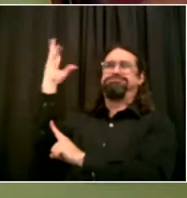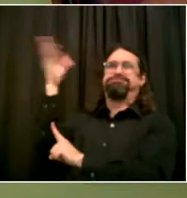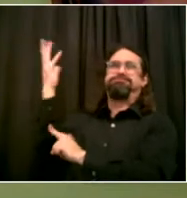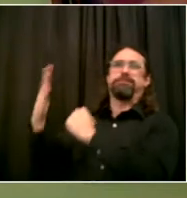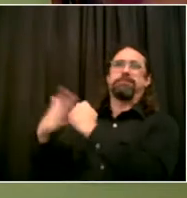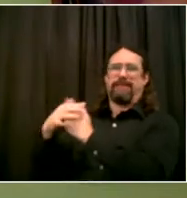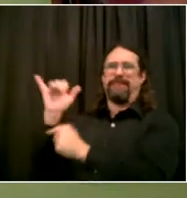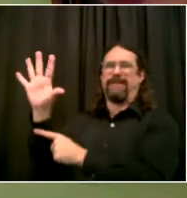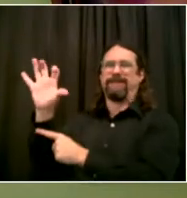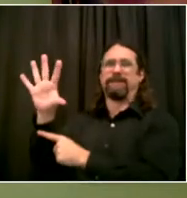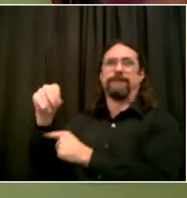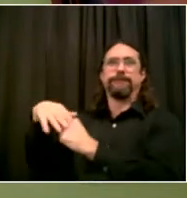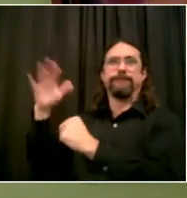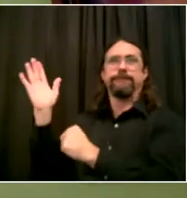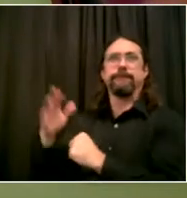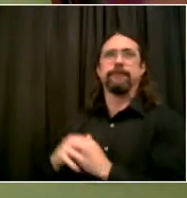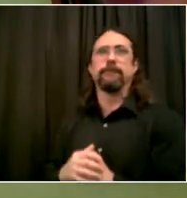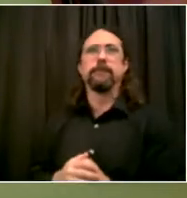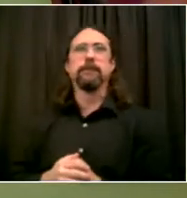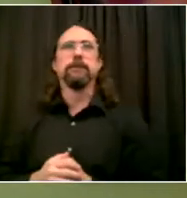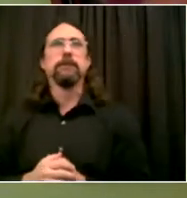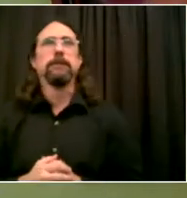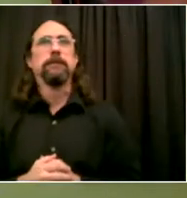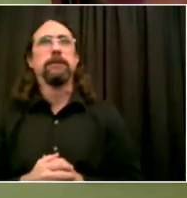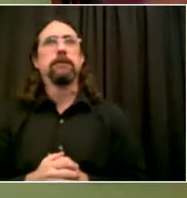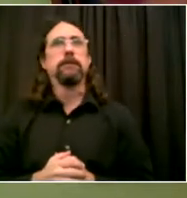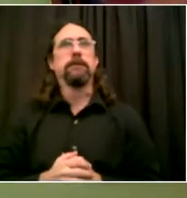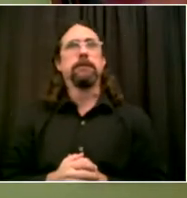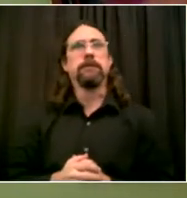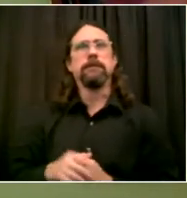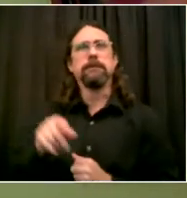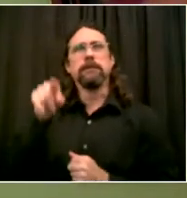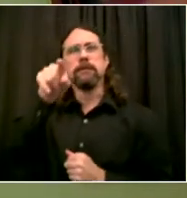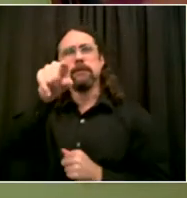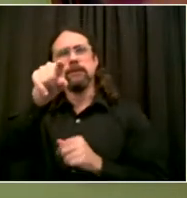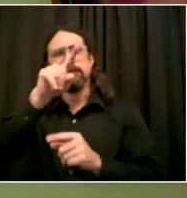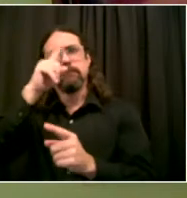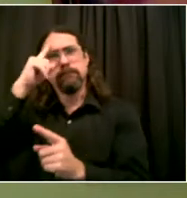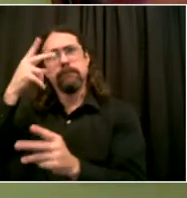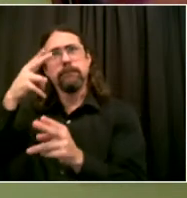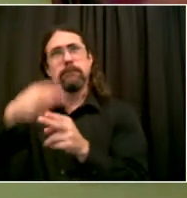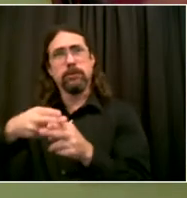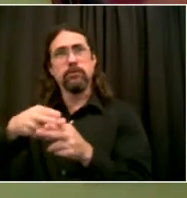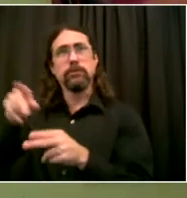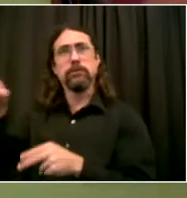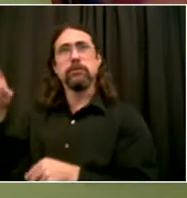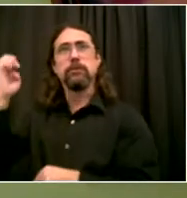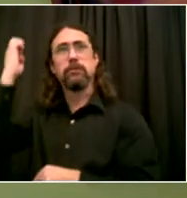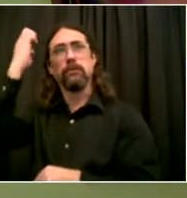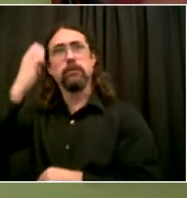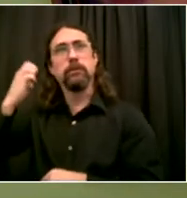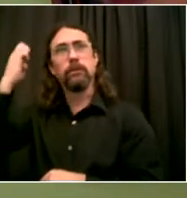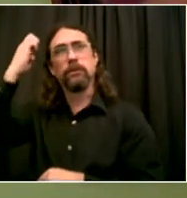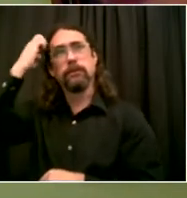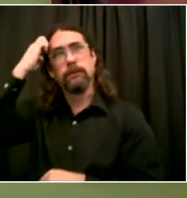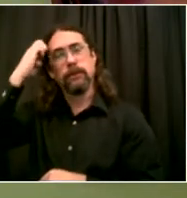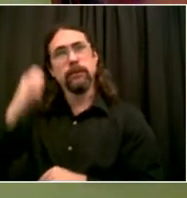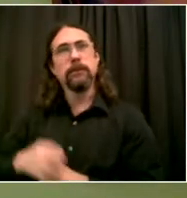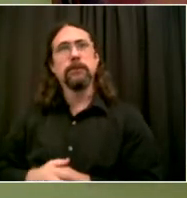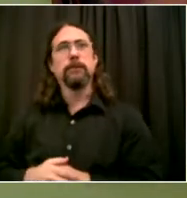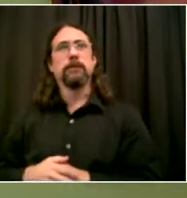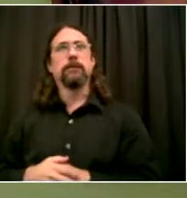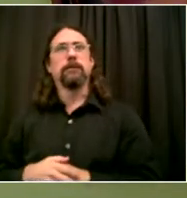lot of reopening that I think the issue of pandemic fatigue probably hit there stronger. We've been really modeling our efforts after those